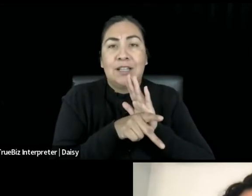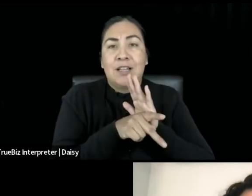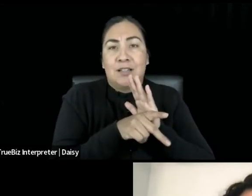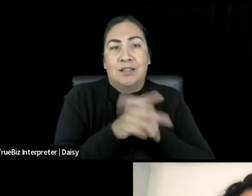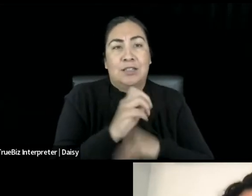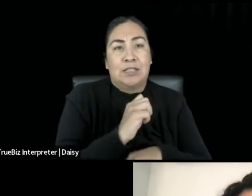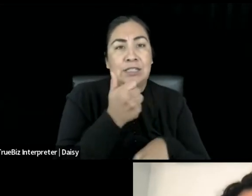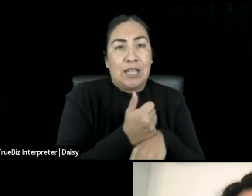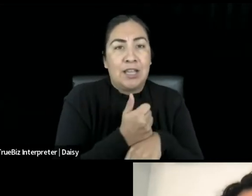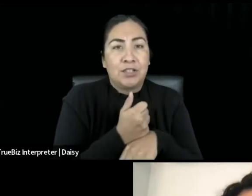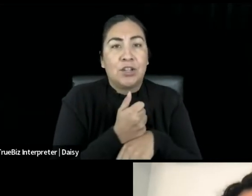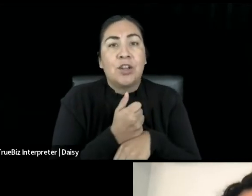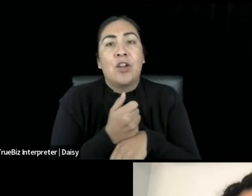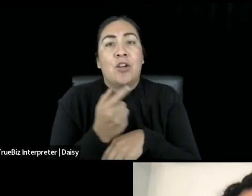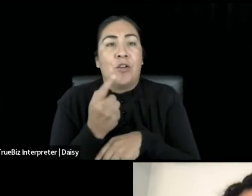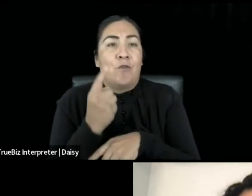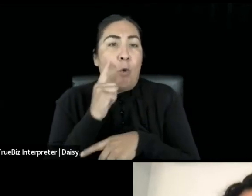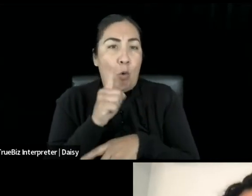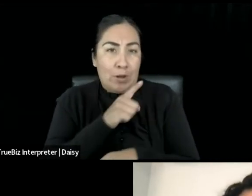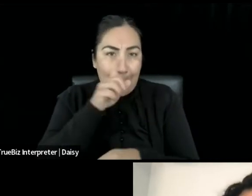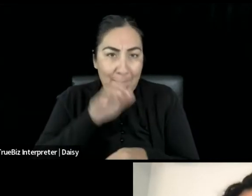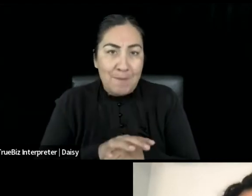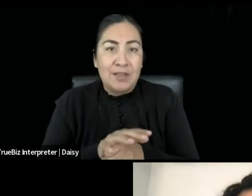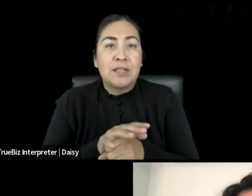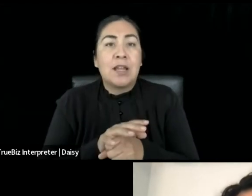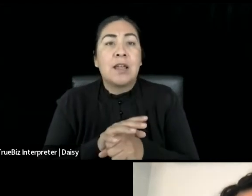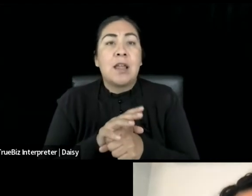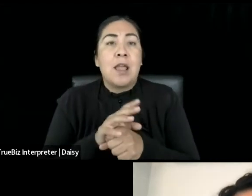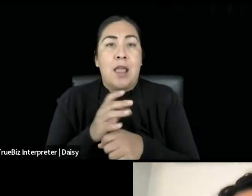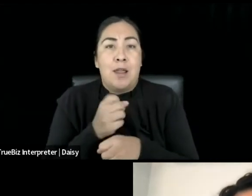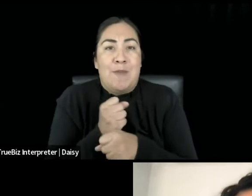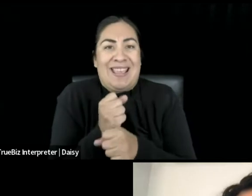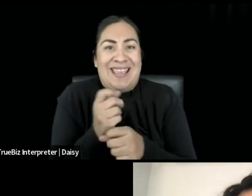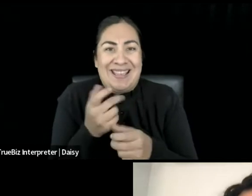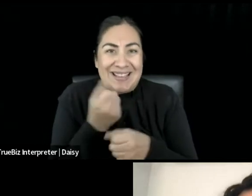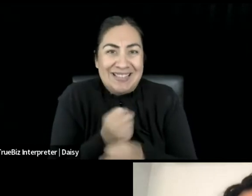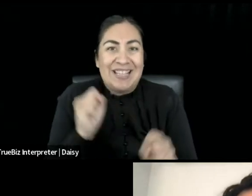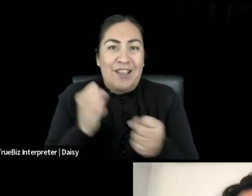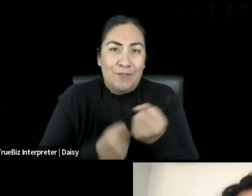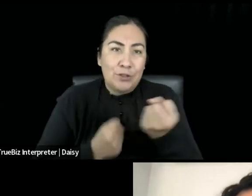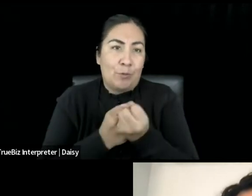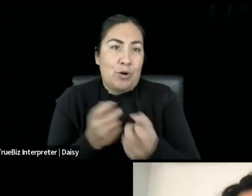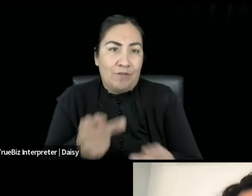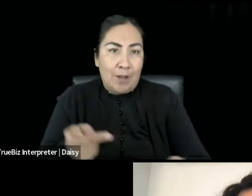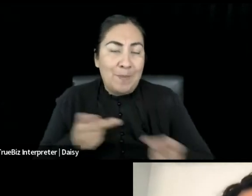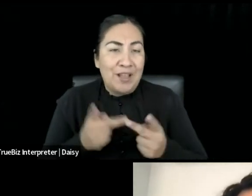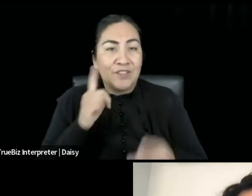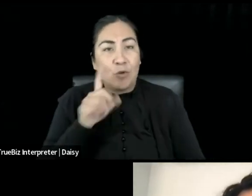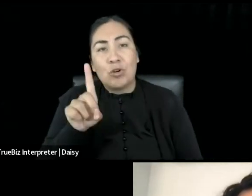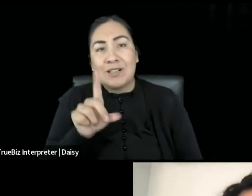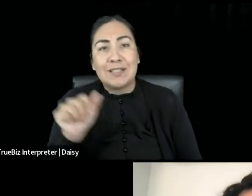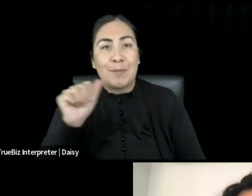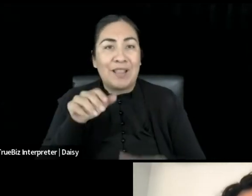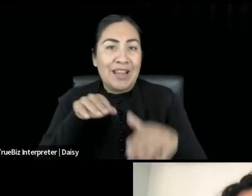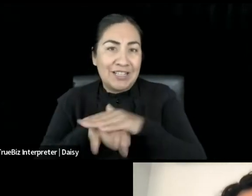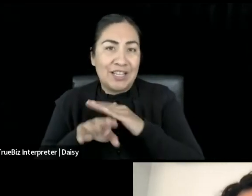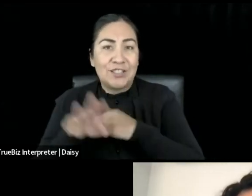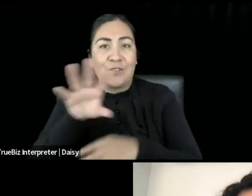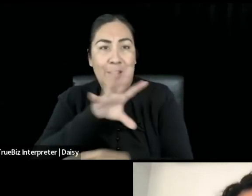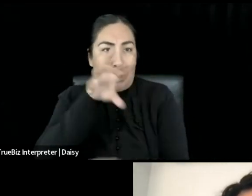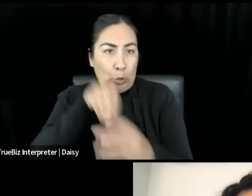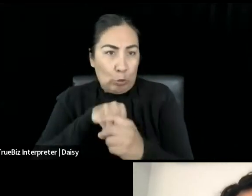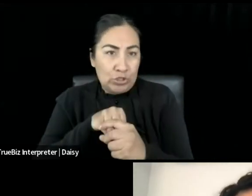spaces for disability access and inclusion and all access needs present in the space. And with the final community agreement,